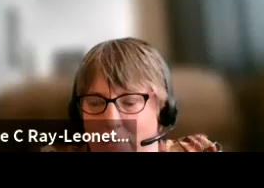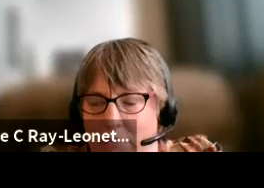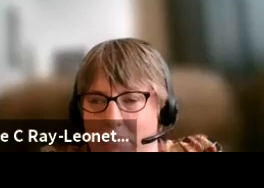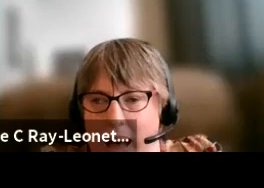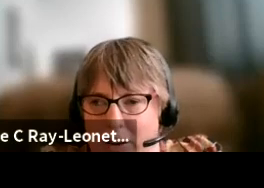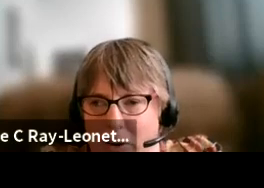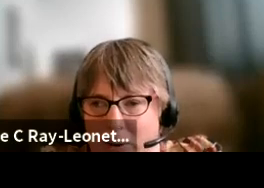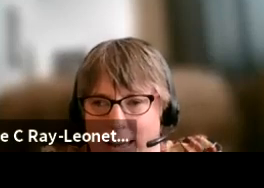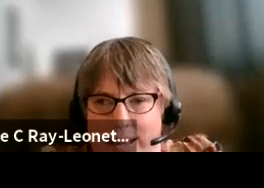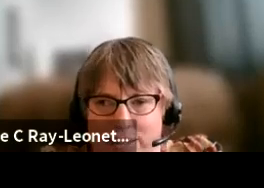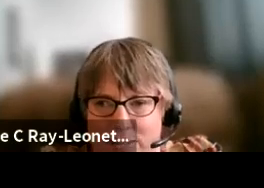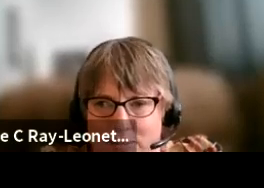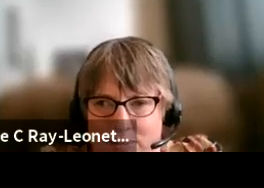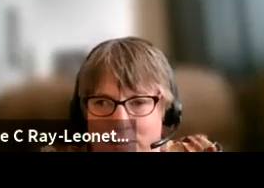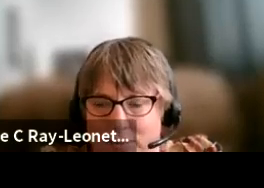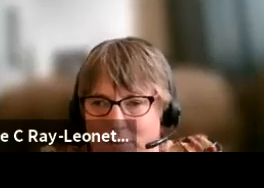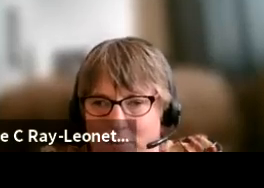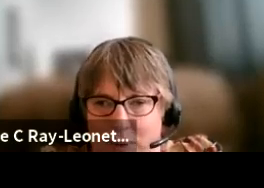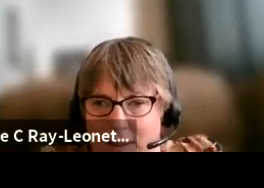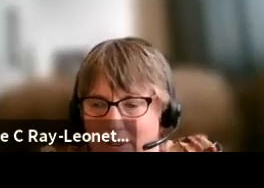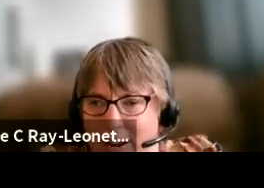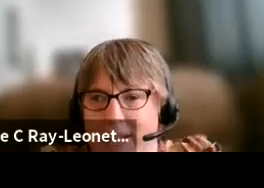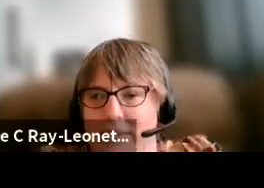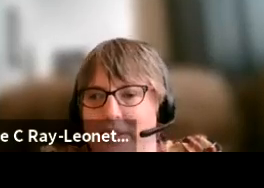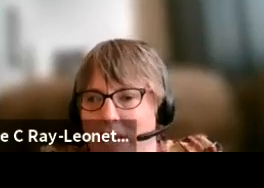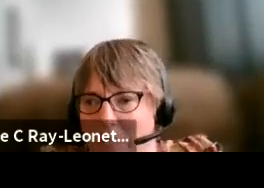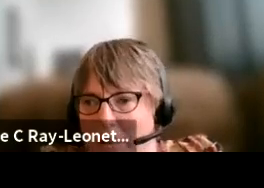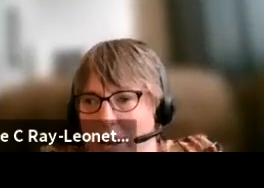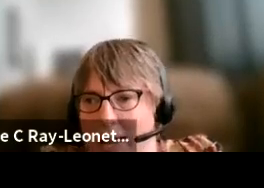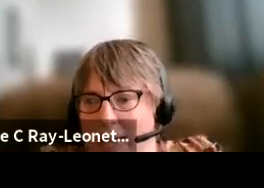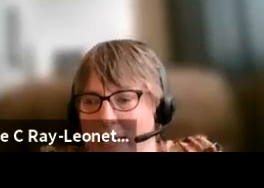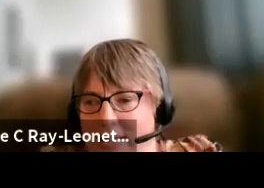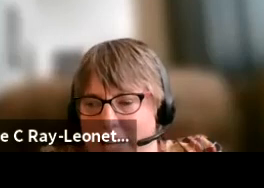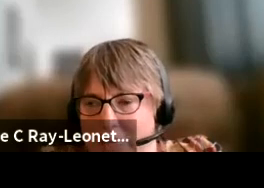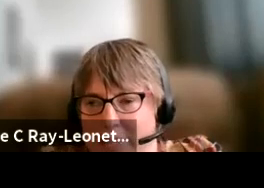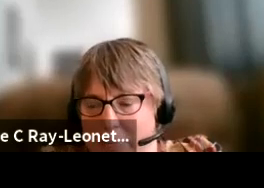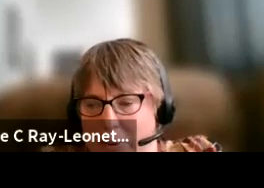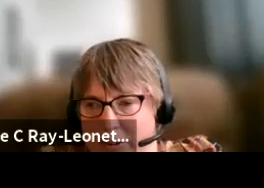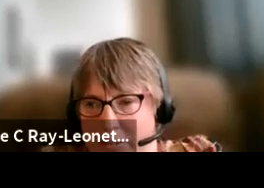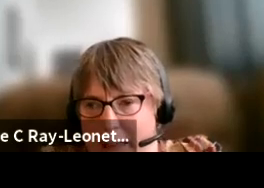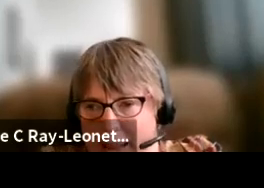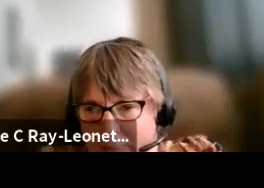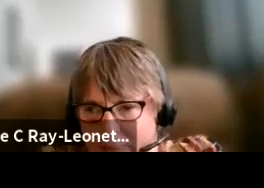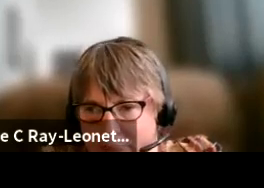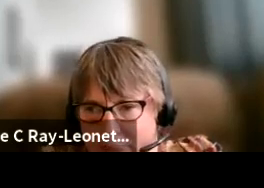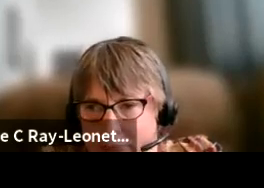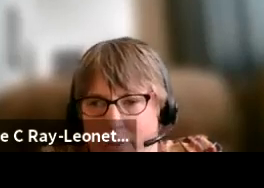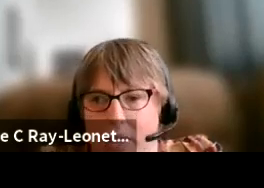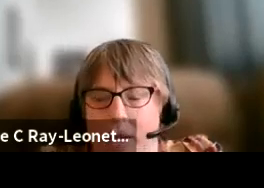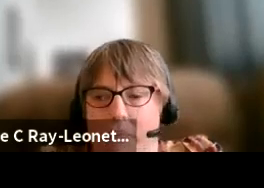of all, my goal is whatever it is, because that's what's important to me.